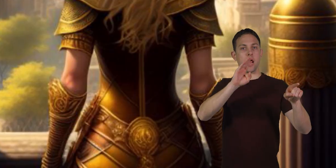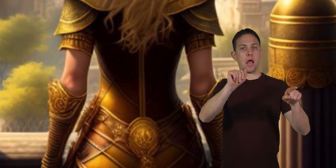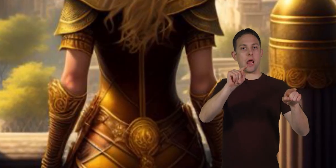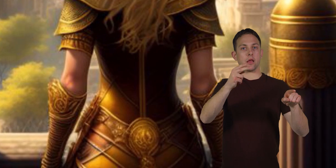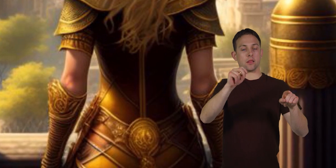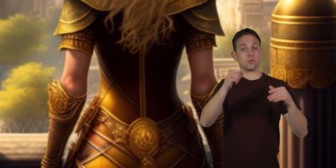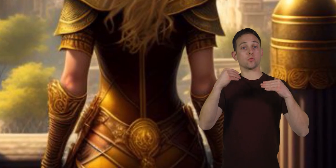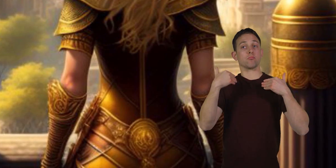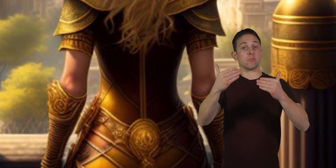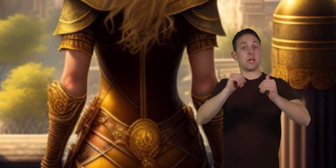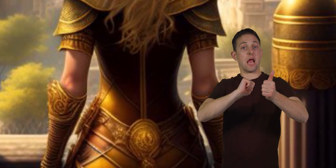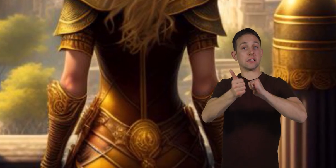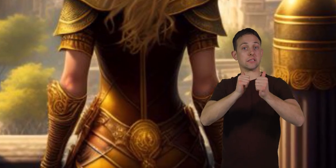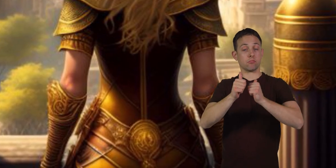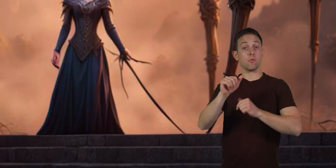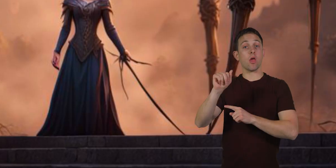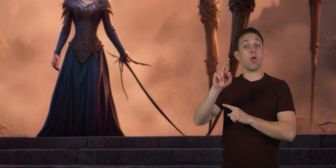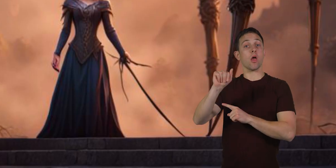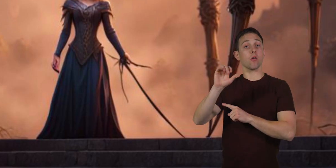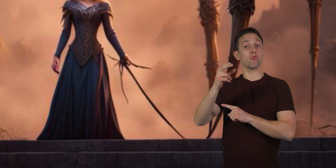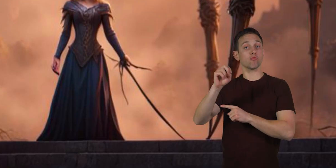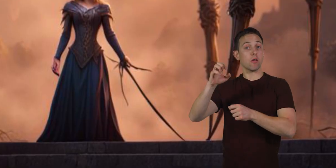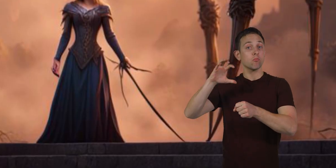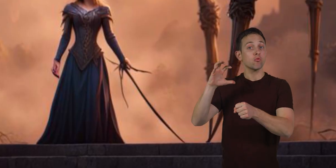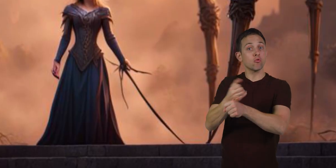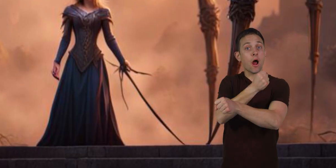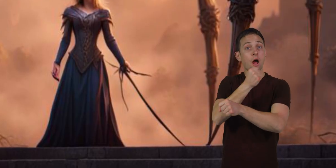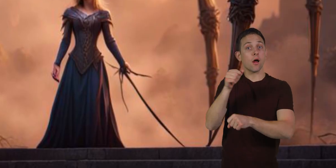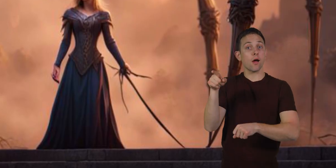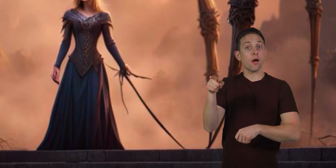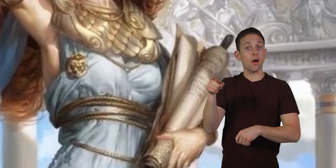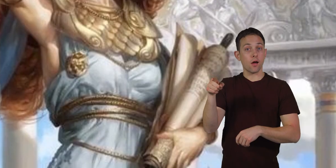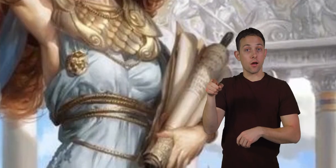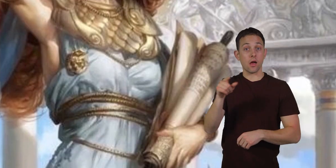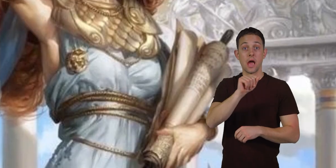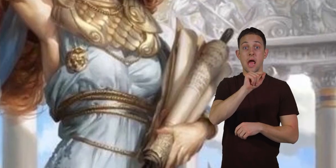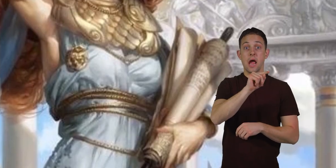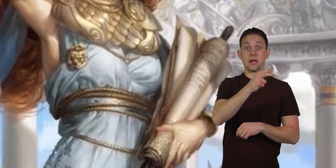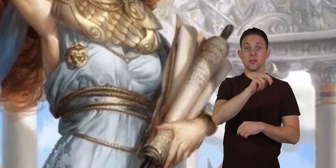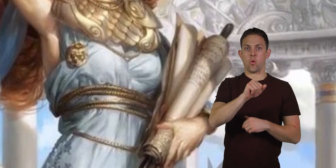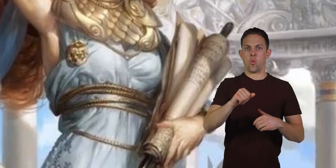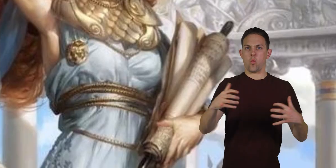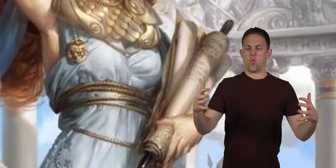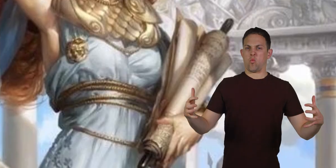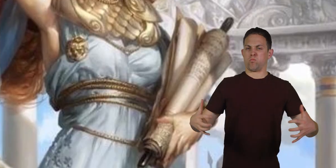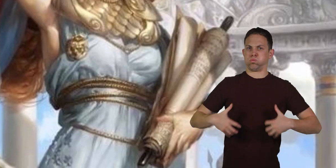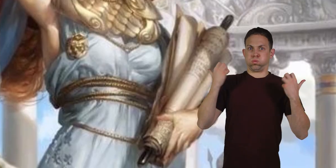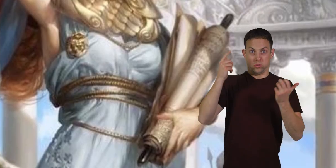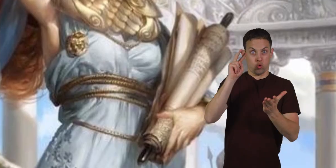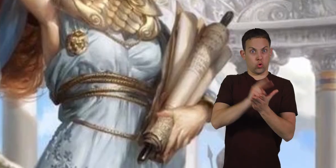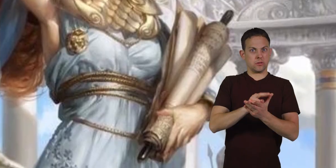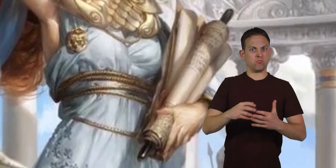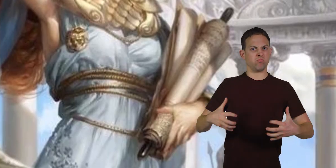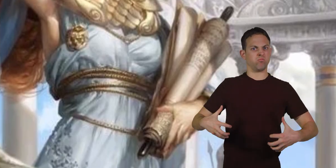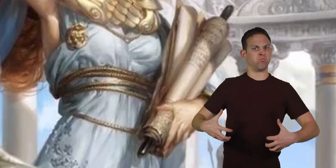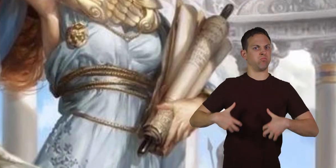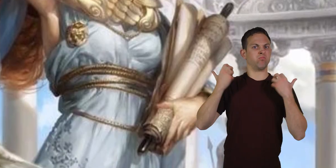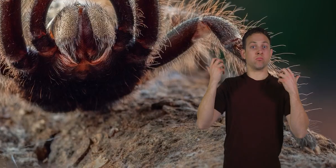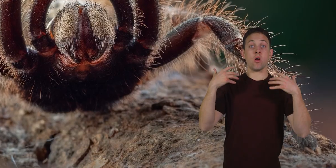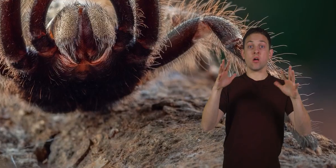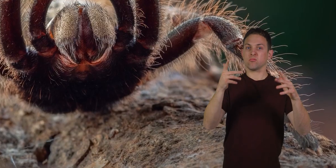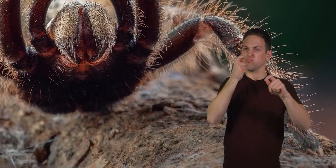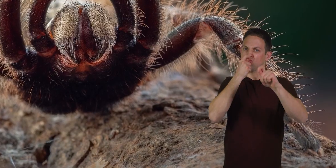So, they had a contest. And Arachne won. Athena fumed with rage at her loss.